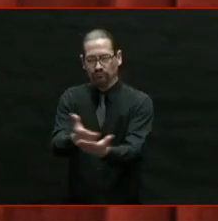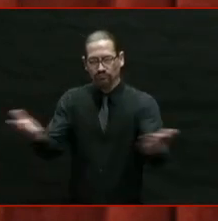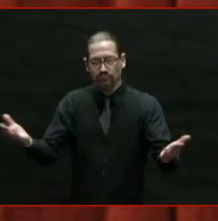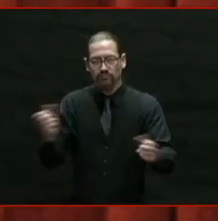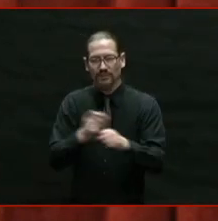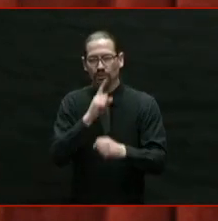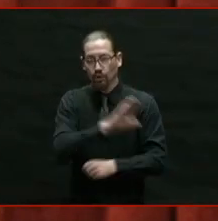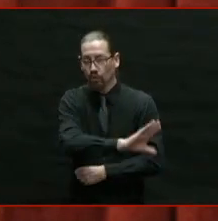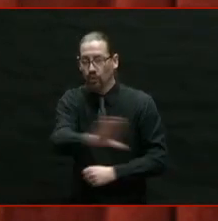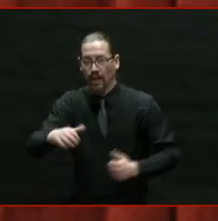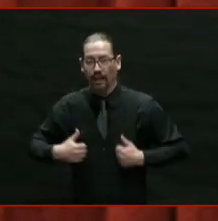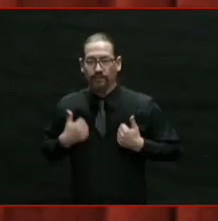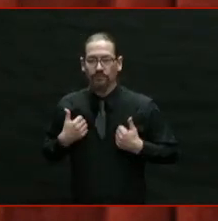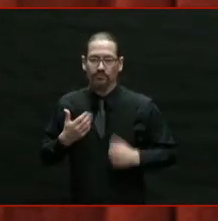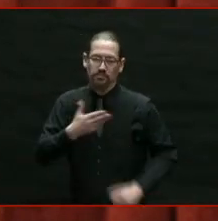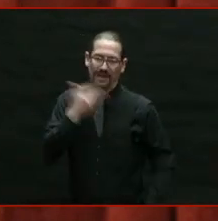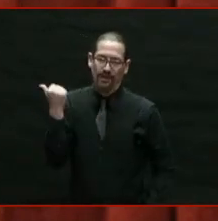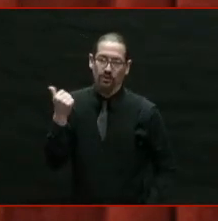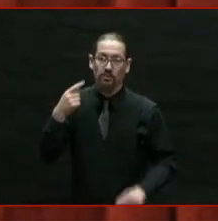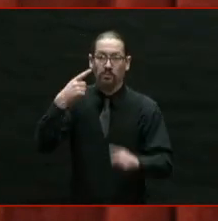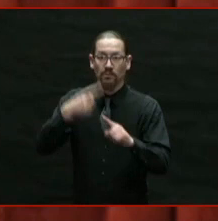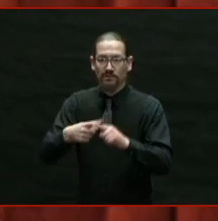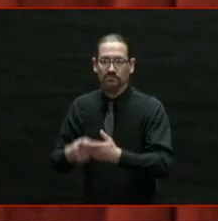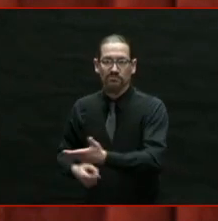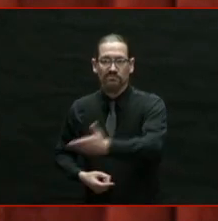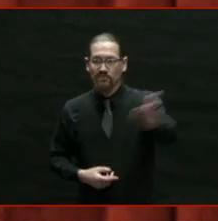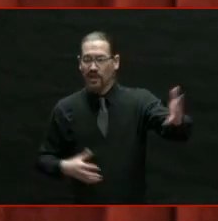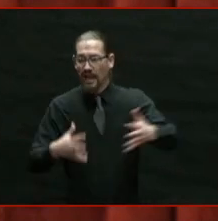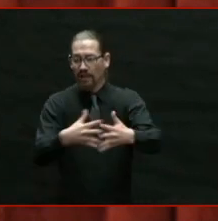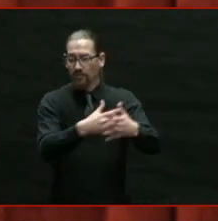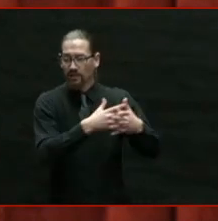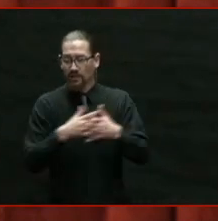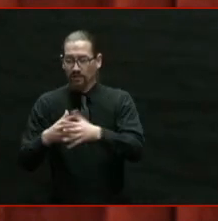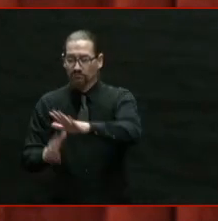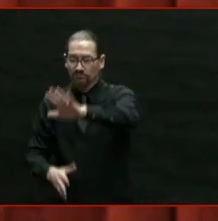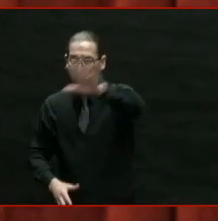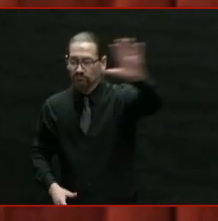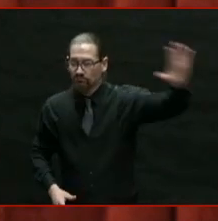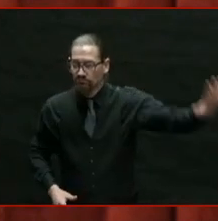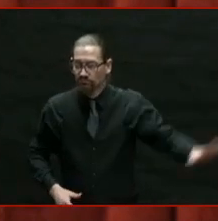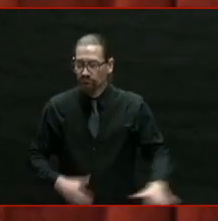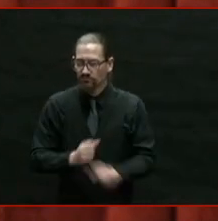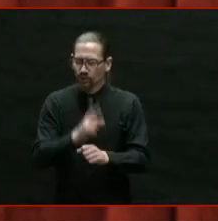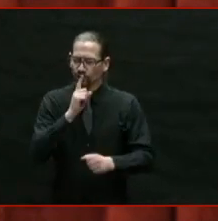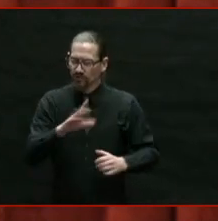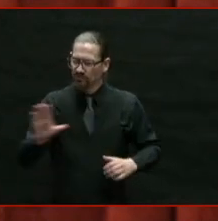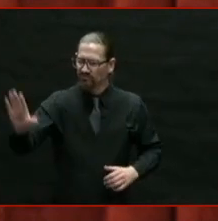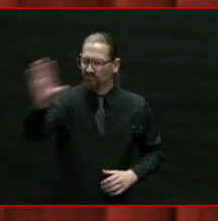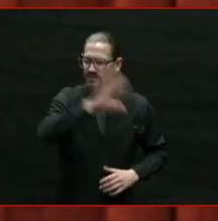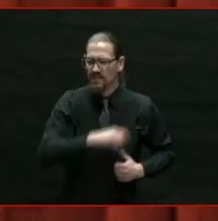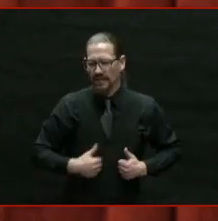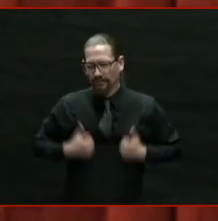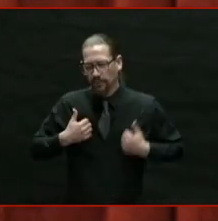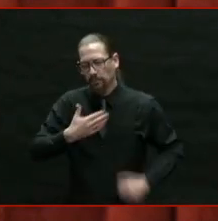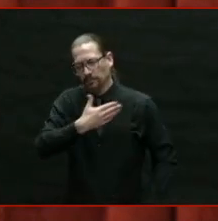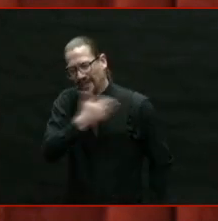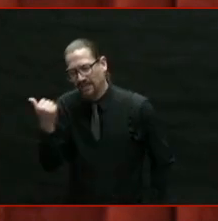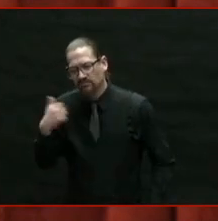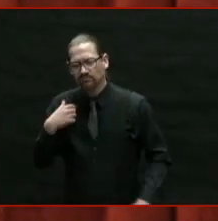and all of our fellow Americans. I will wake up every day committed to providing